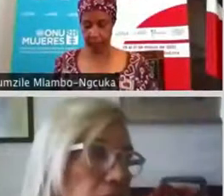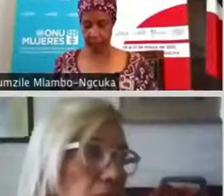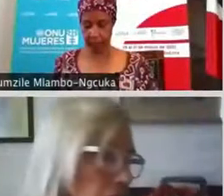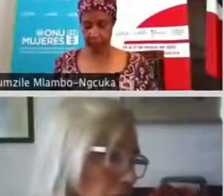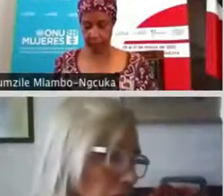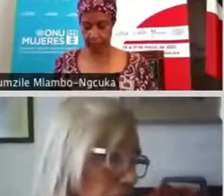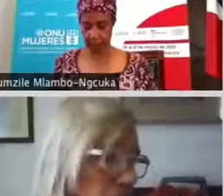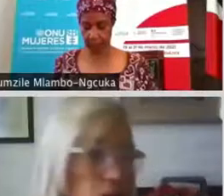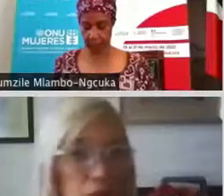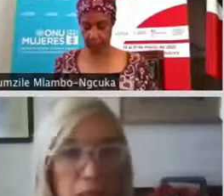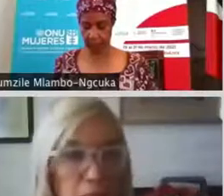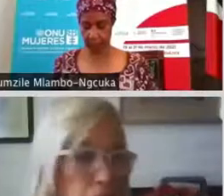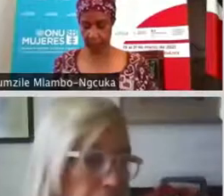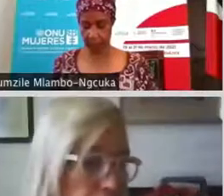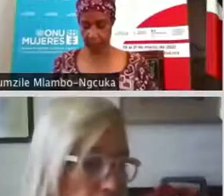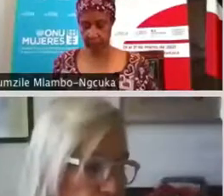the Prime Minister.